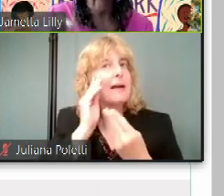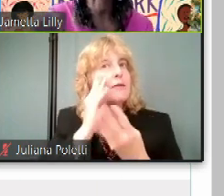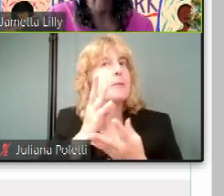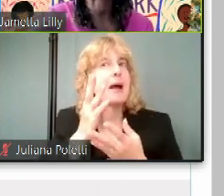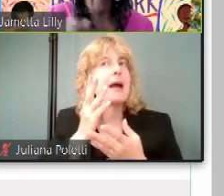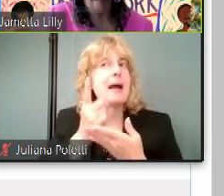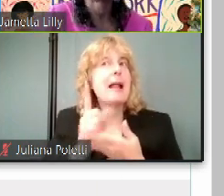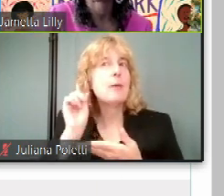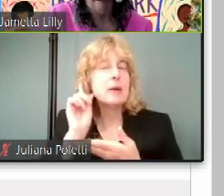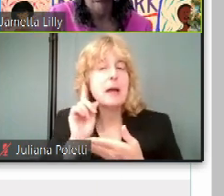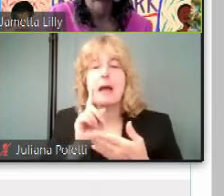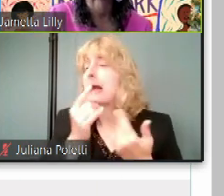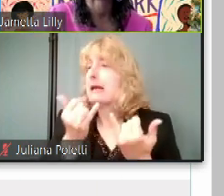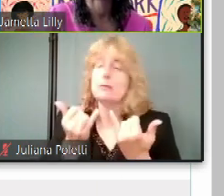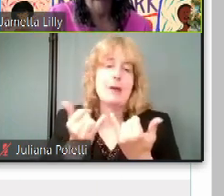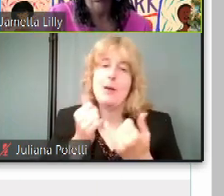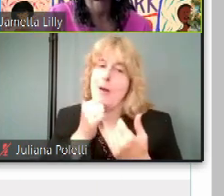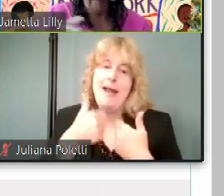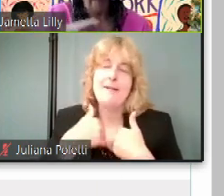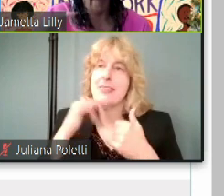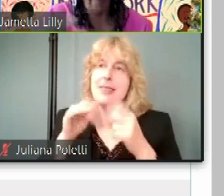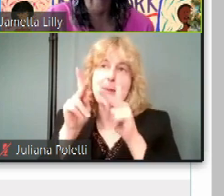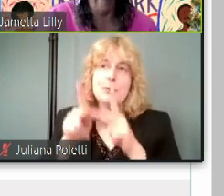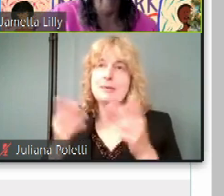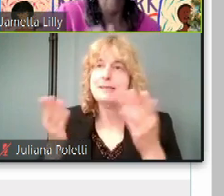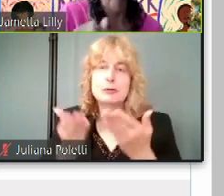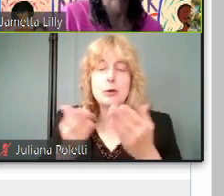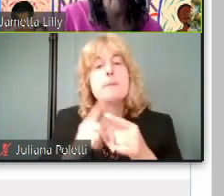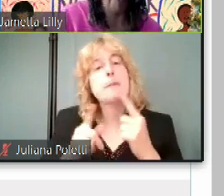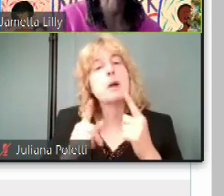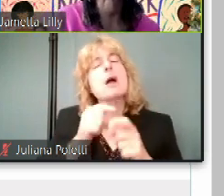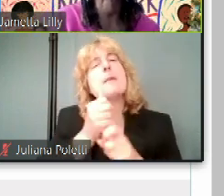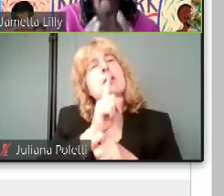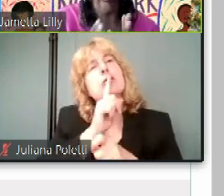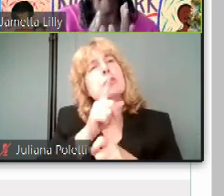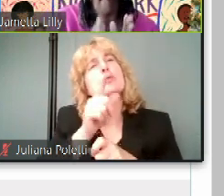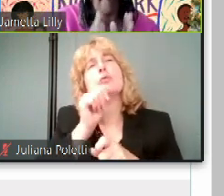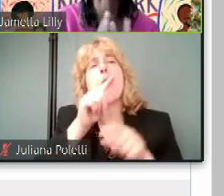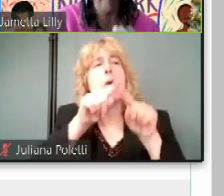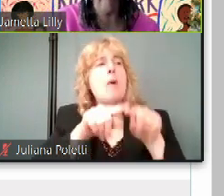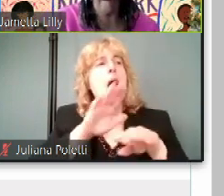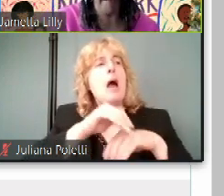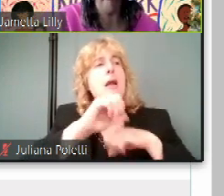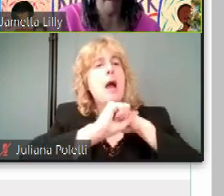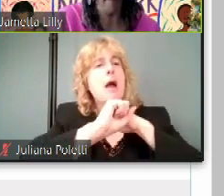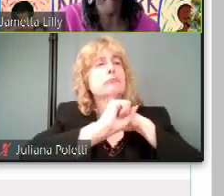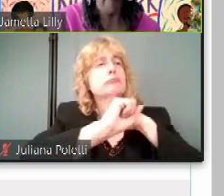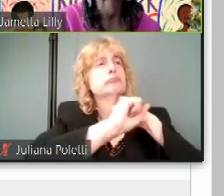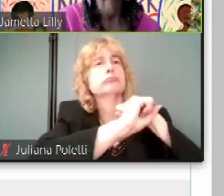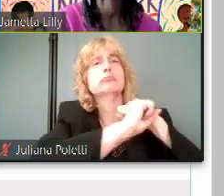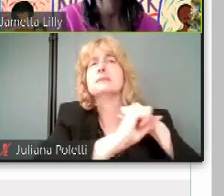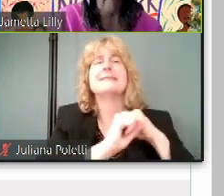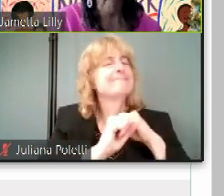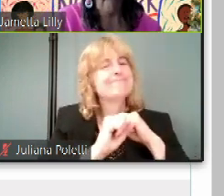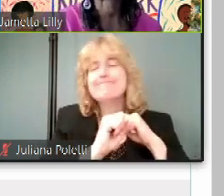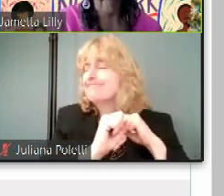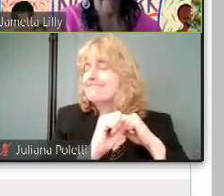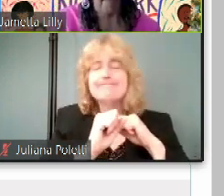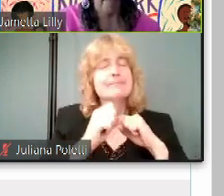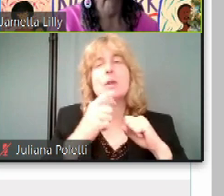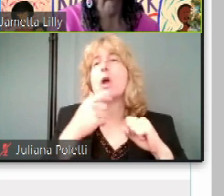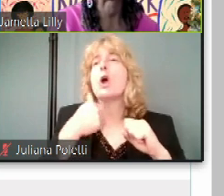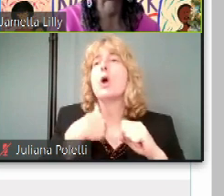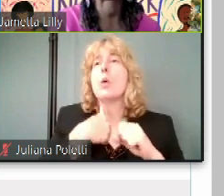please make sure that you never just rely on commercials. We have to make sure that with COVID, we're telling the